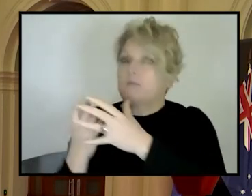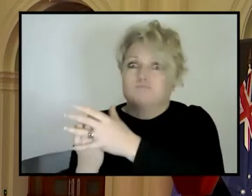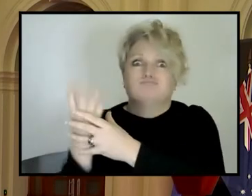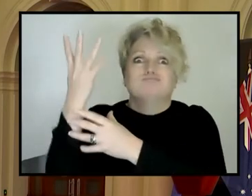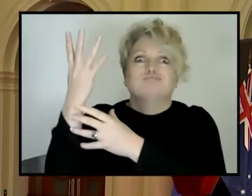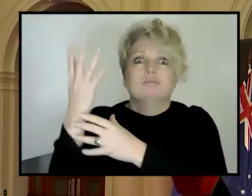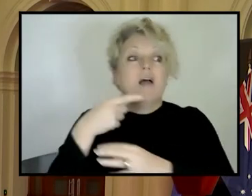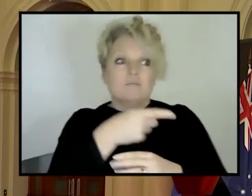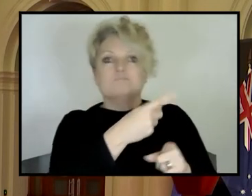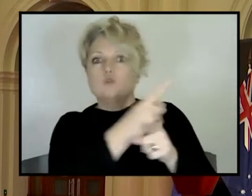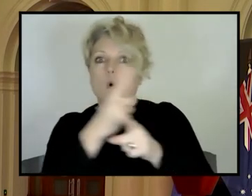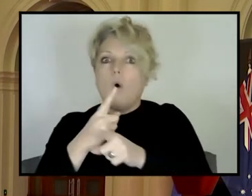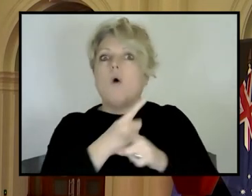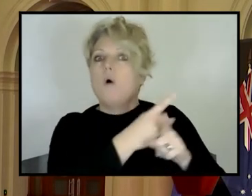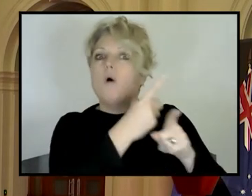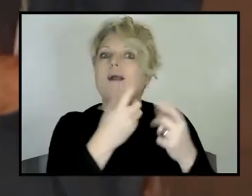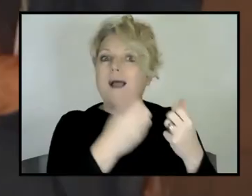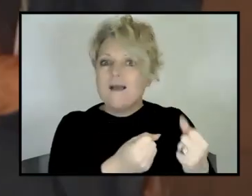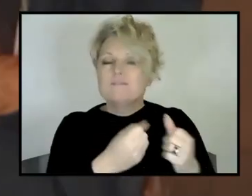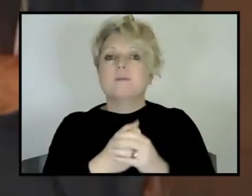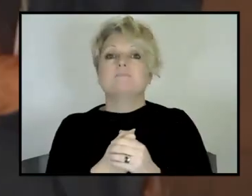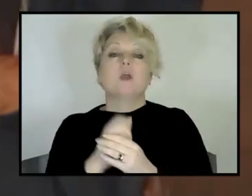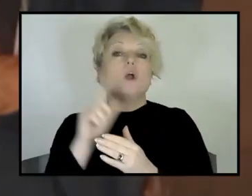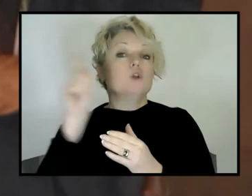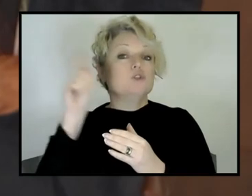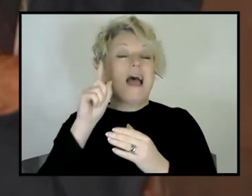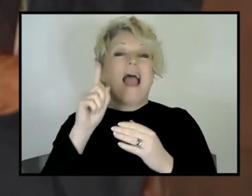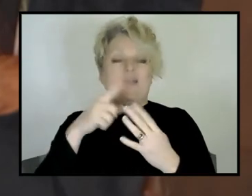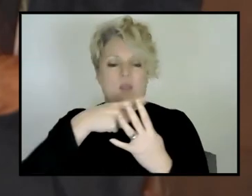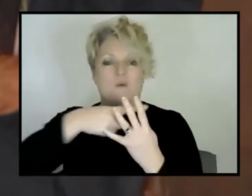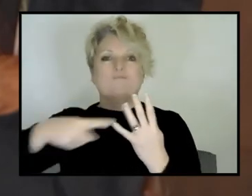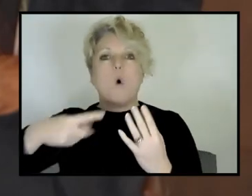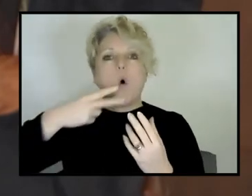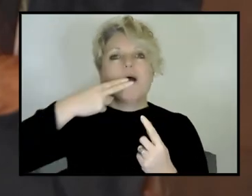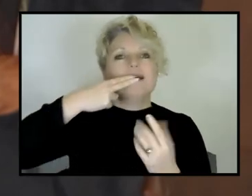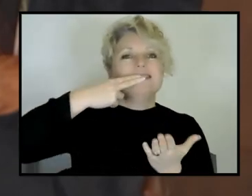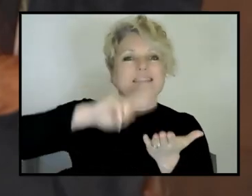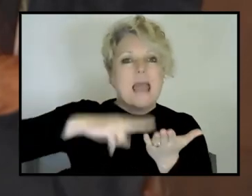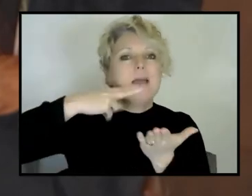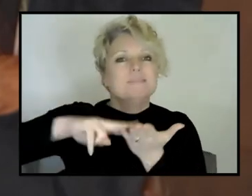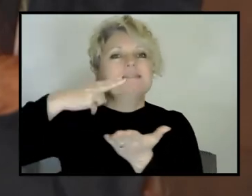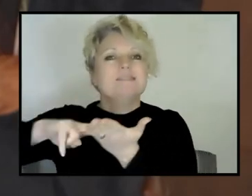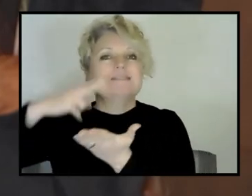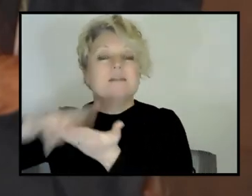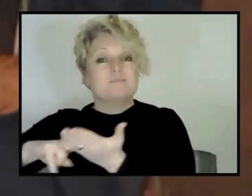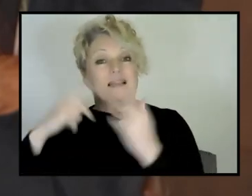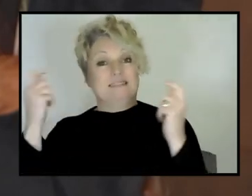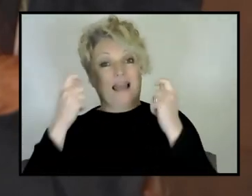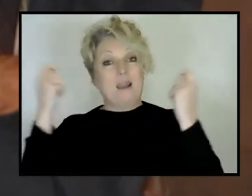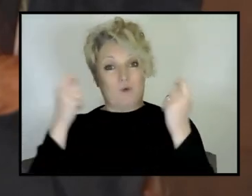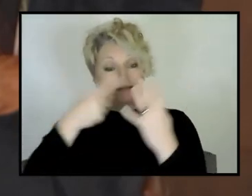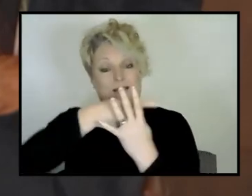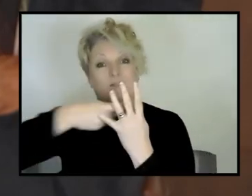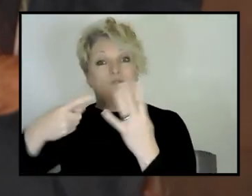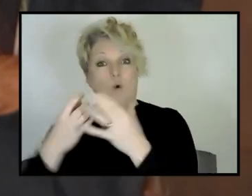today there was a release of four stamps celebrating those volcanoes across Australia. Um, and,